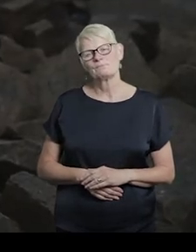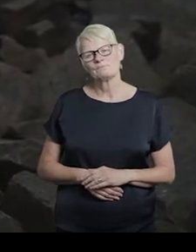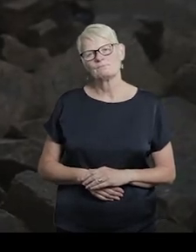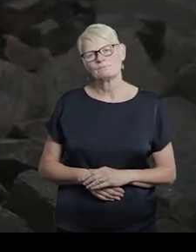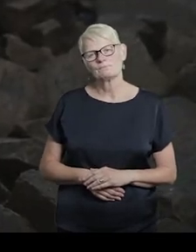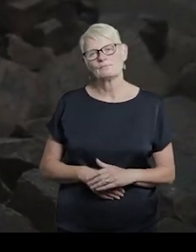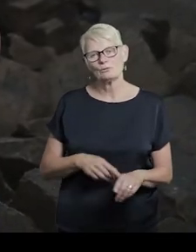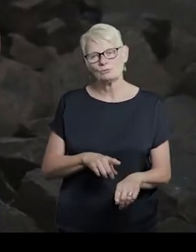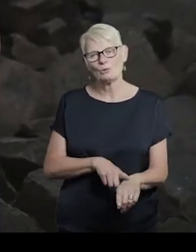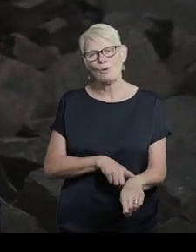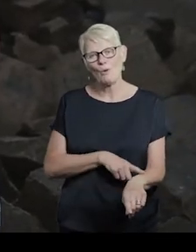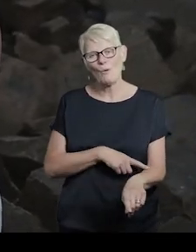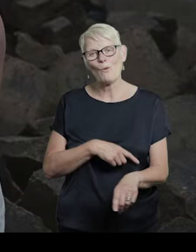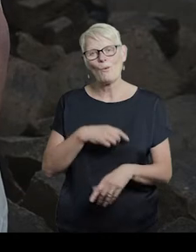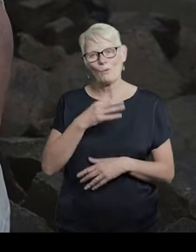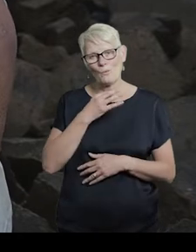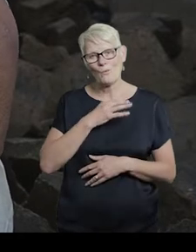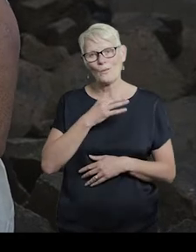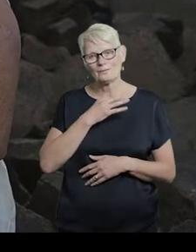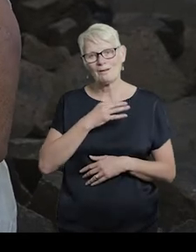Slow, water.